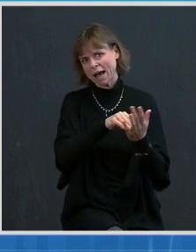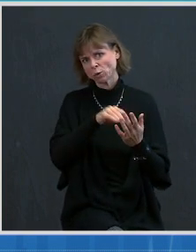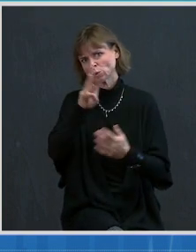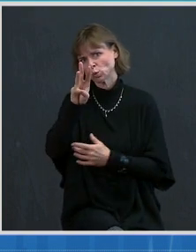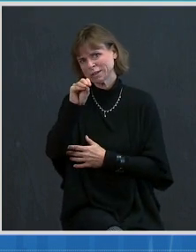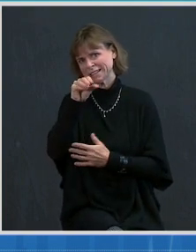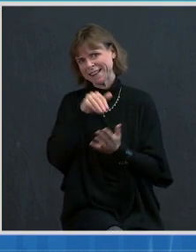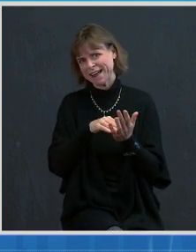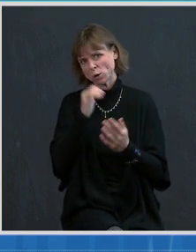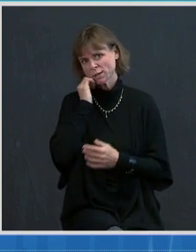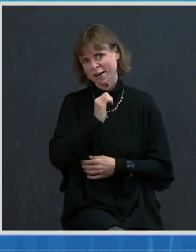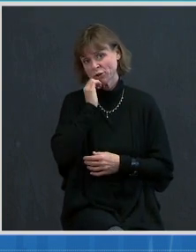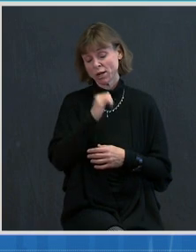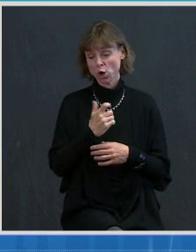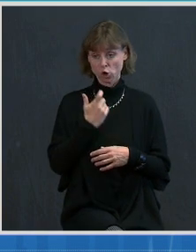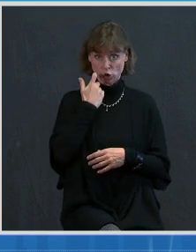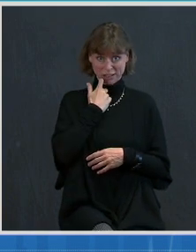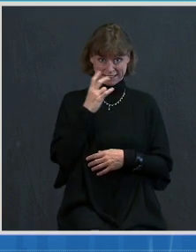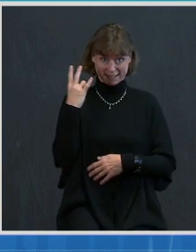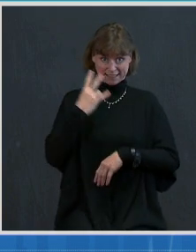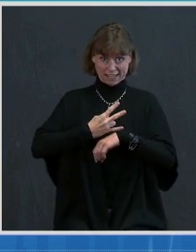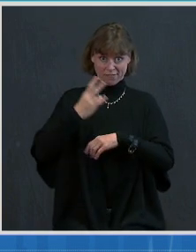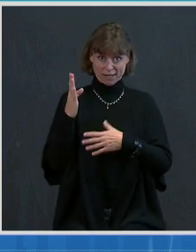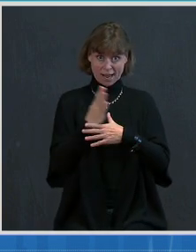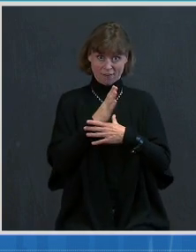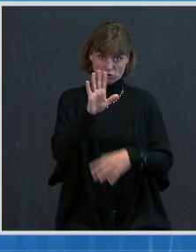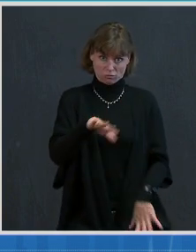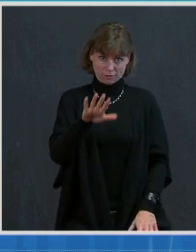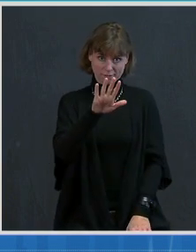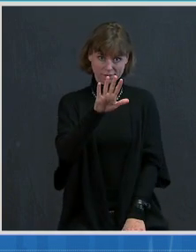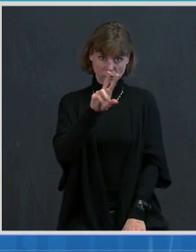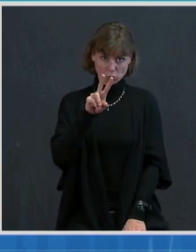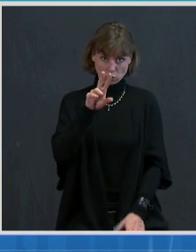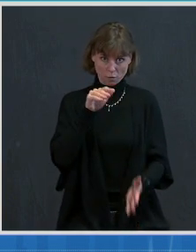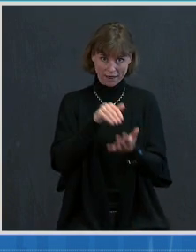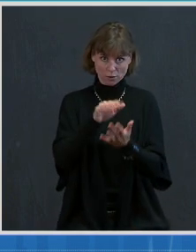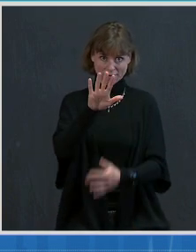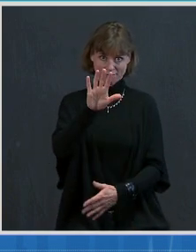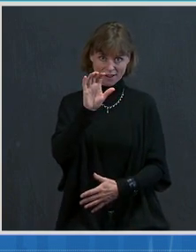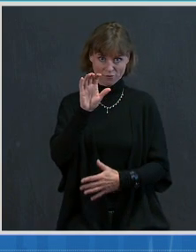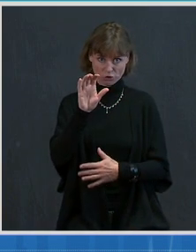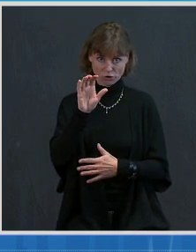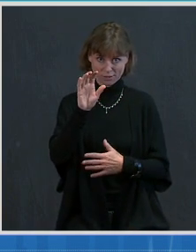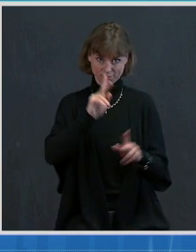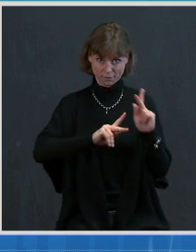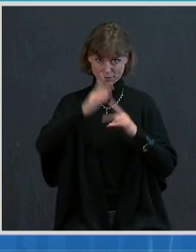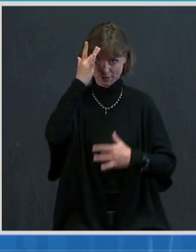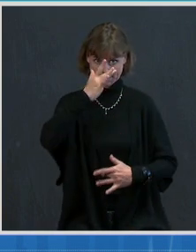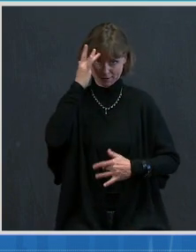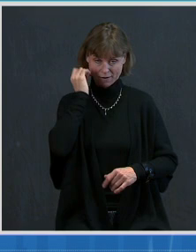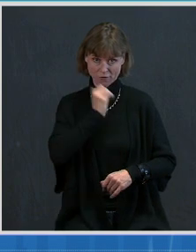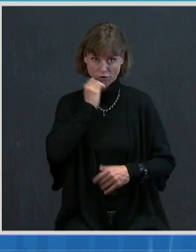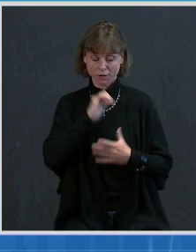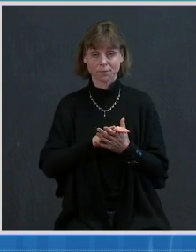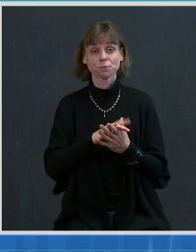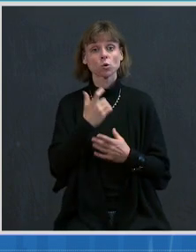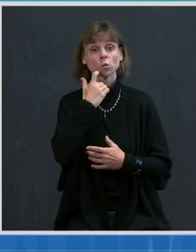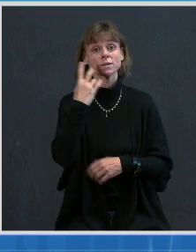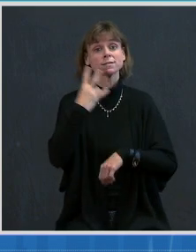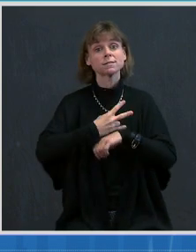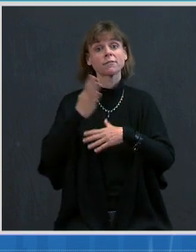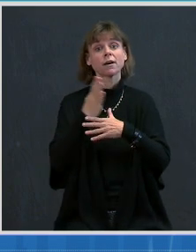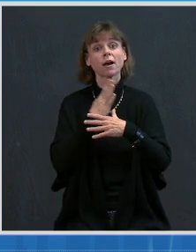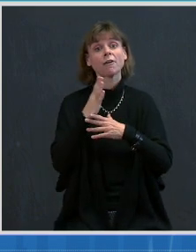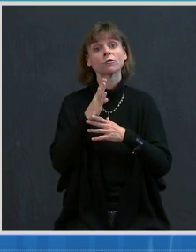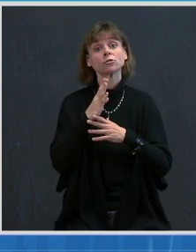day, with the most recent seven-day average approximately 52,500 cases per day. The most recent seven-day average of hospital